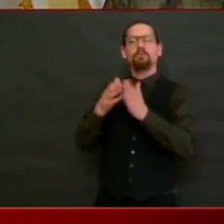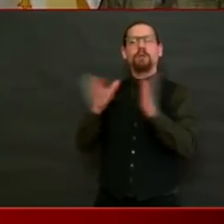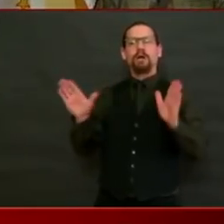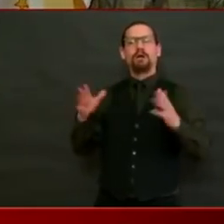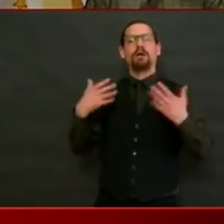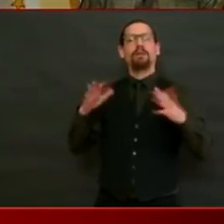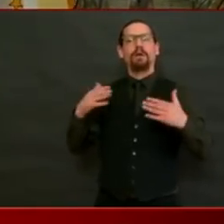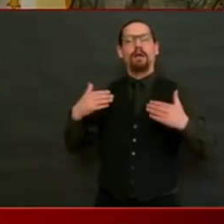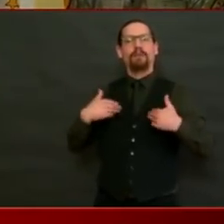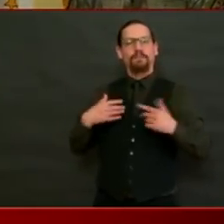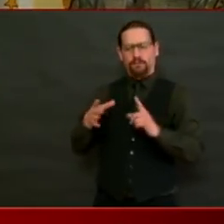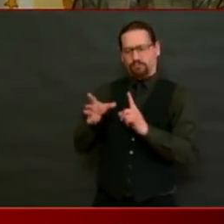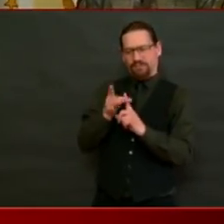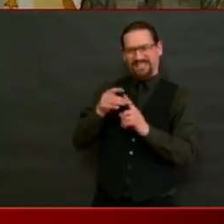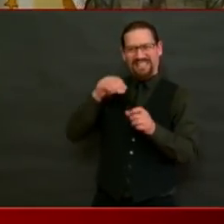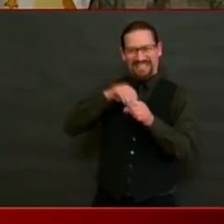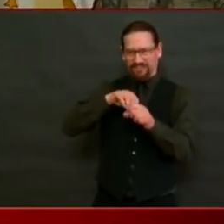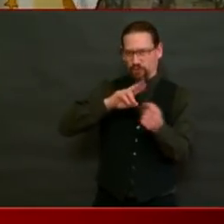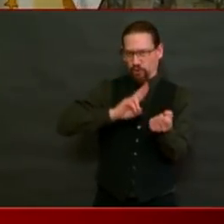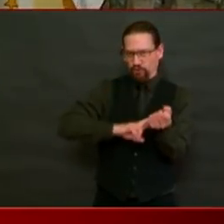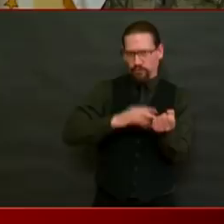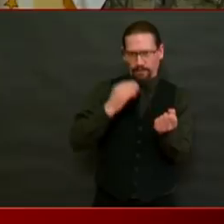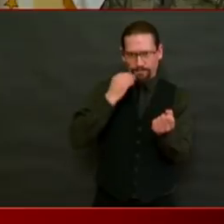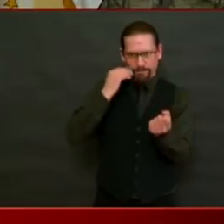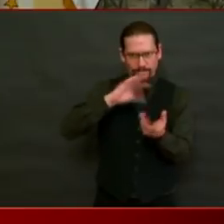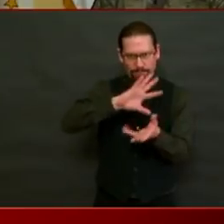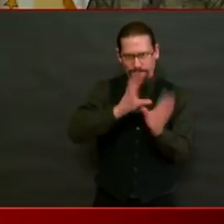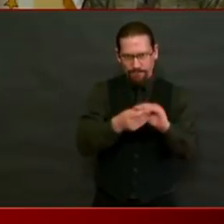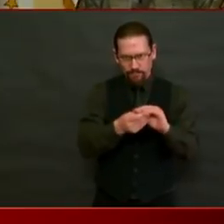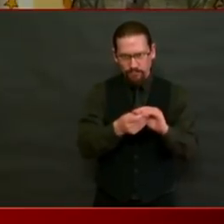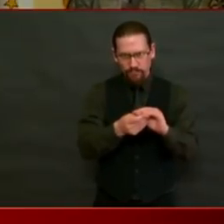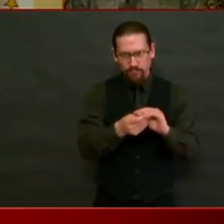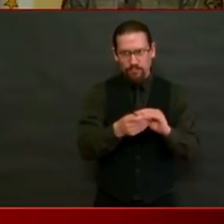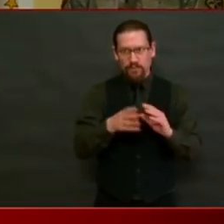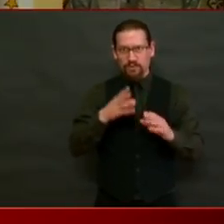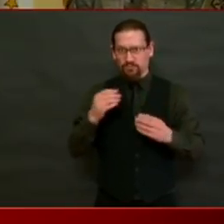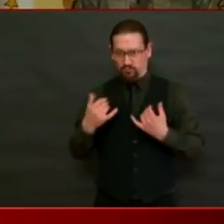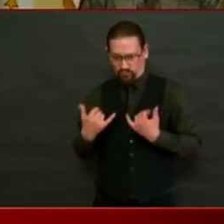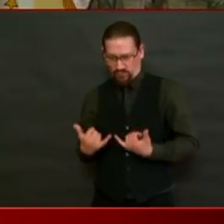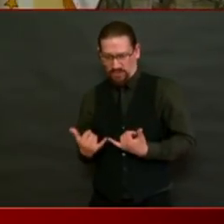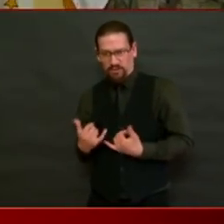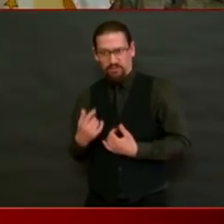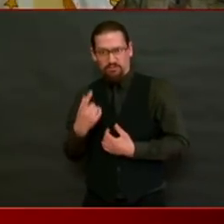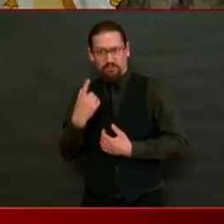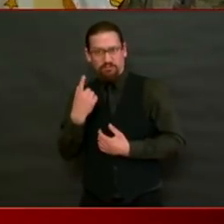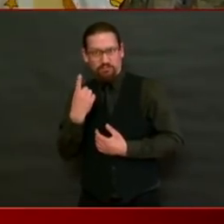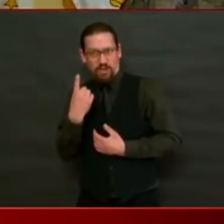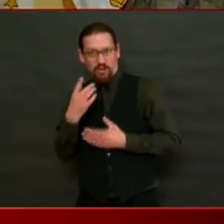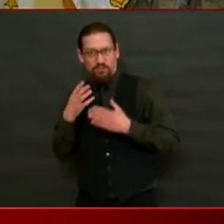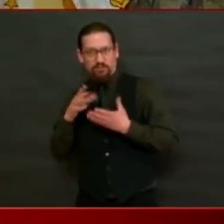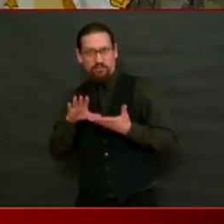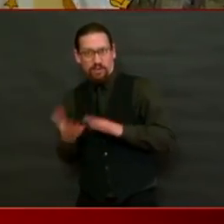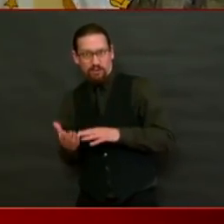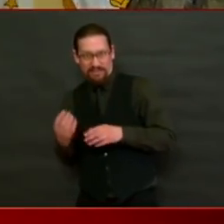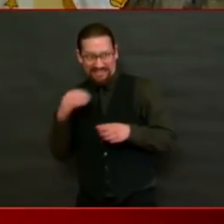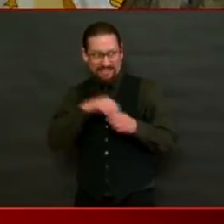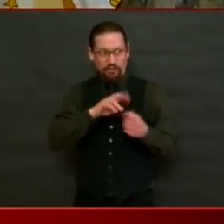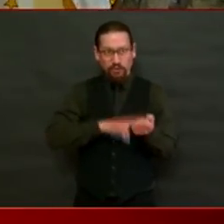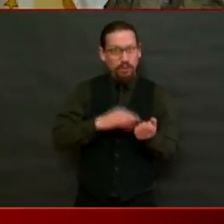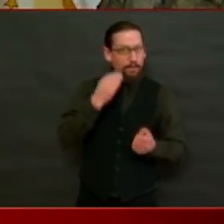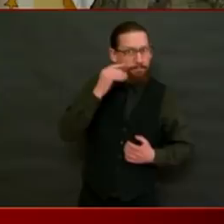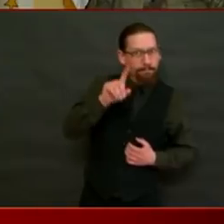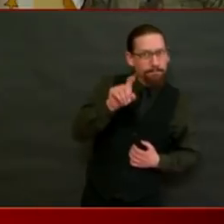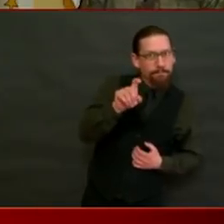people whose deaths were reported today residents of nursing homes? Since this pandemic began, we have a cumulative number of